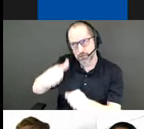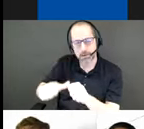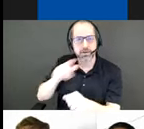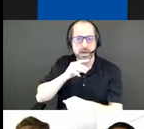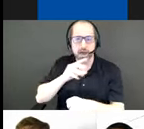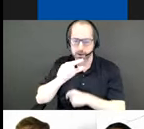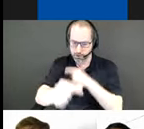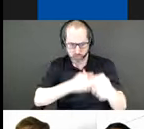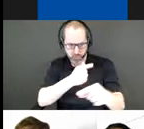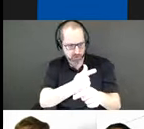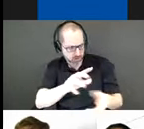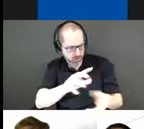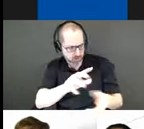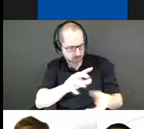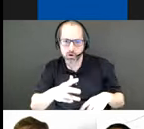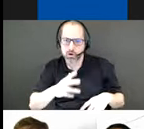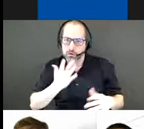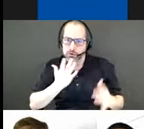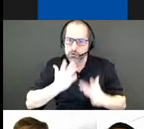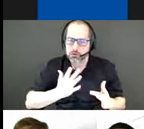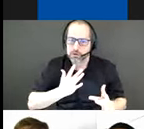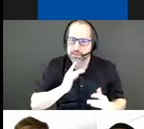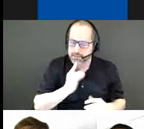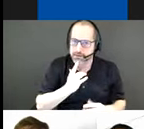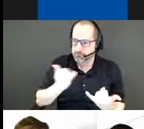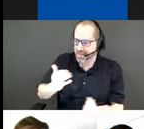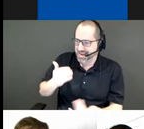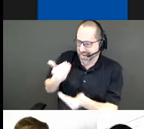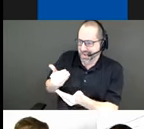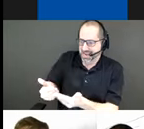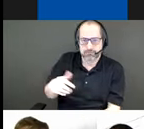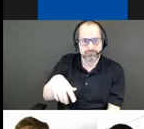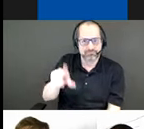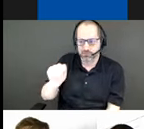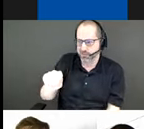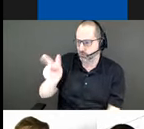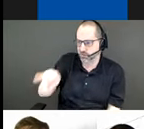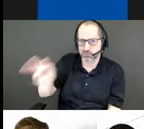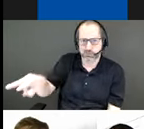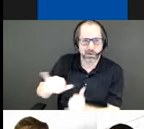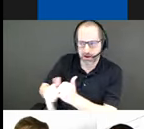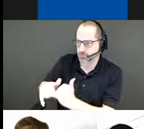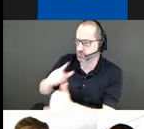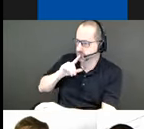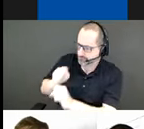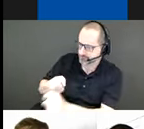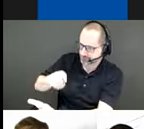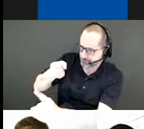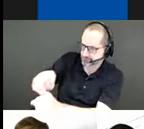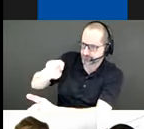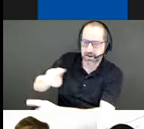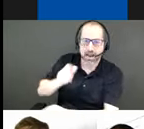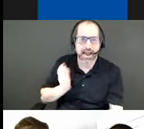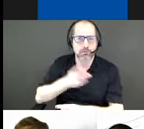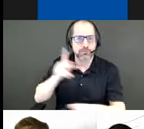living in a city on the water in the 21st century. How can we creatively reassert our presence in our city's diverse public